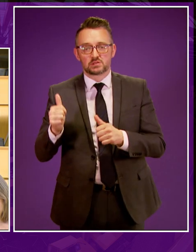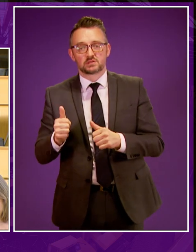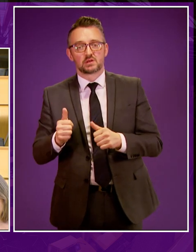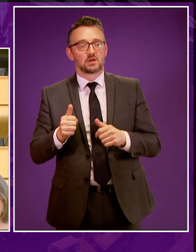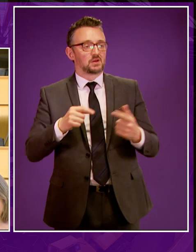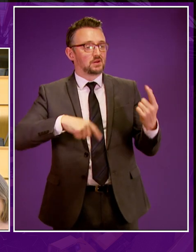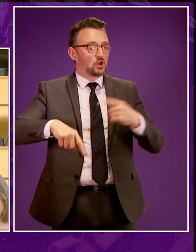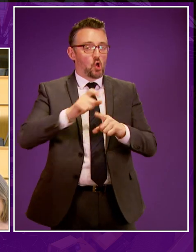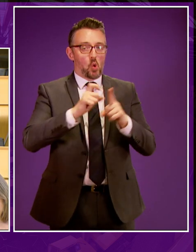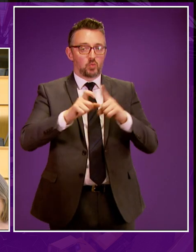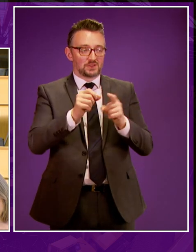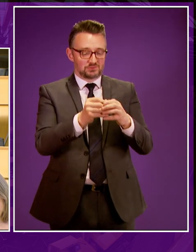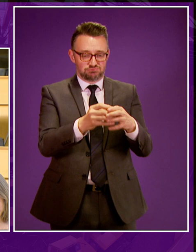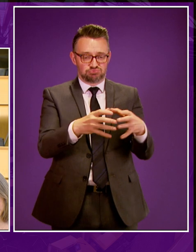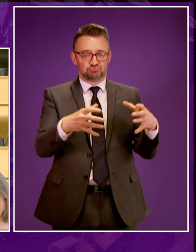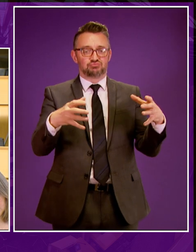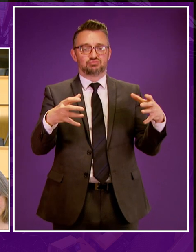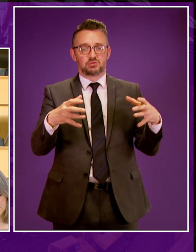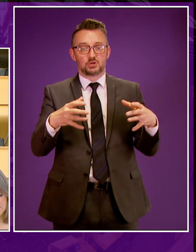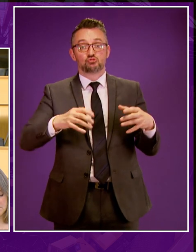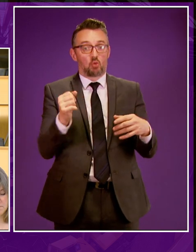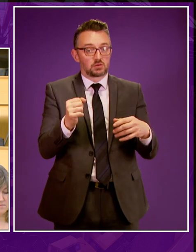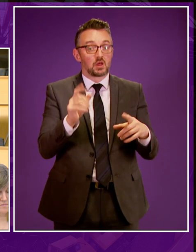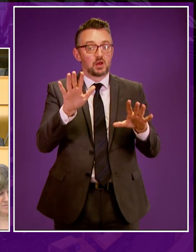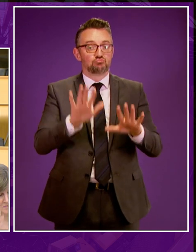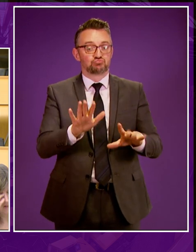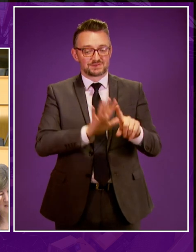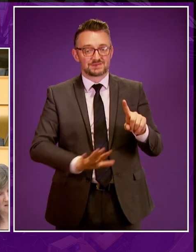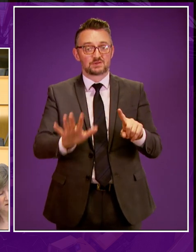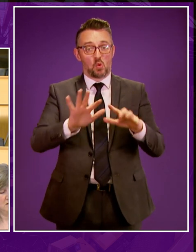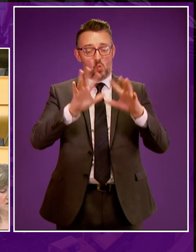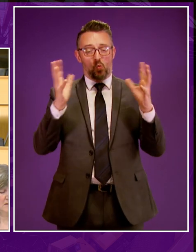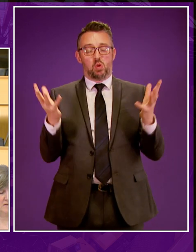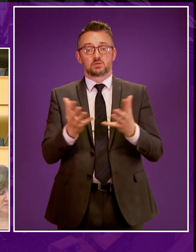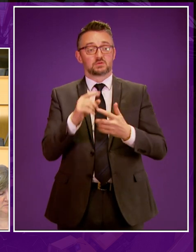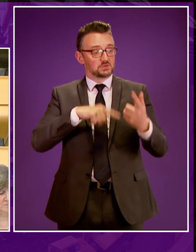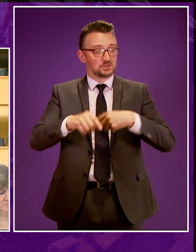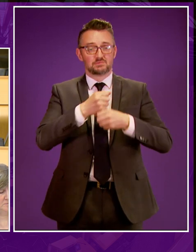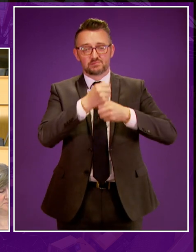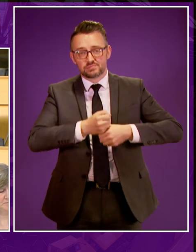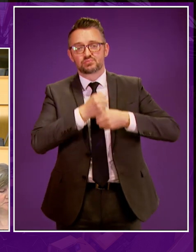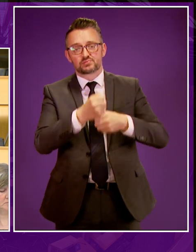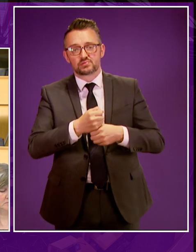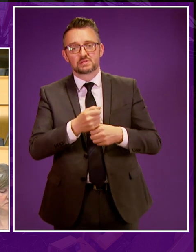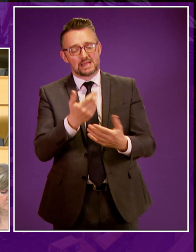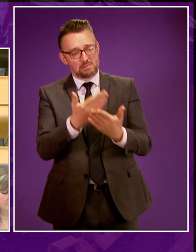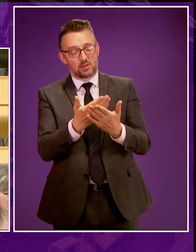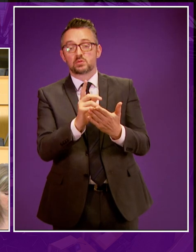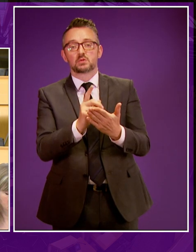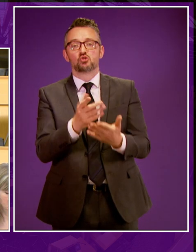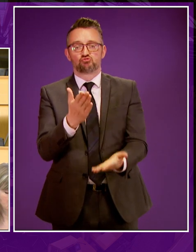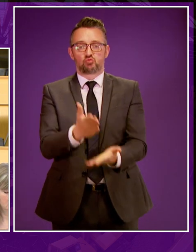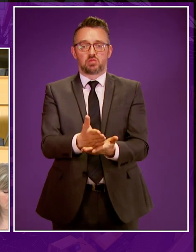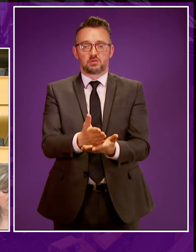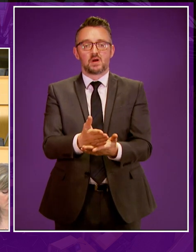networks of concerned communities across Scotland, Britain and the wider world. These activists and communities have demanded the truth,